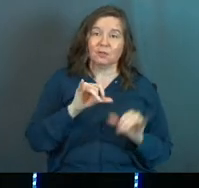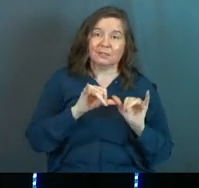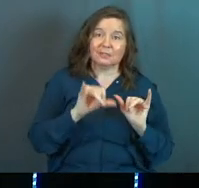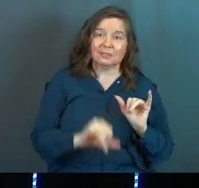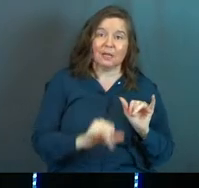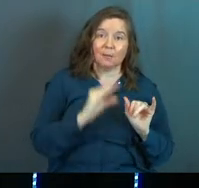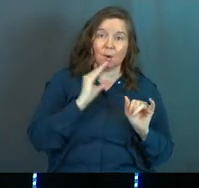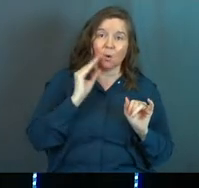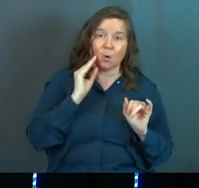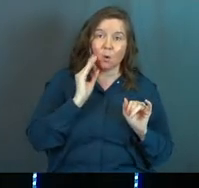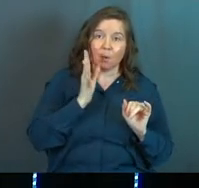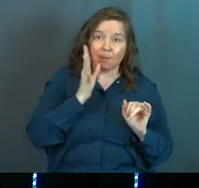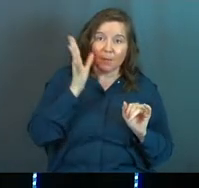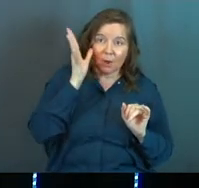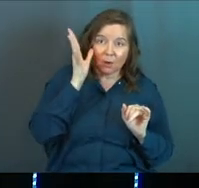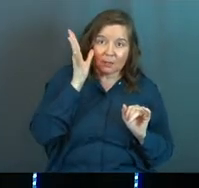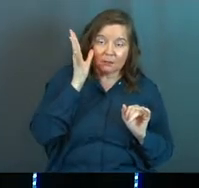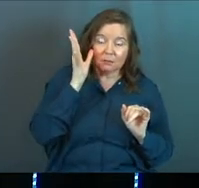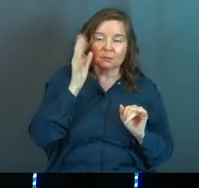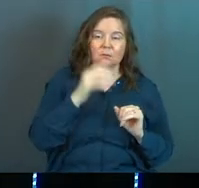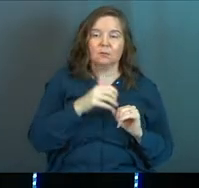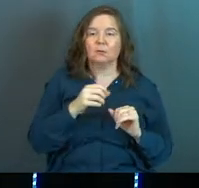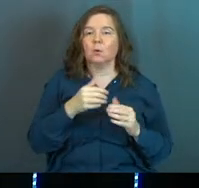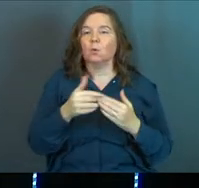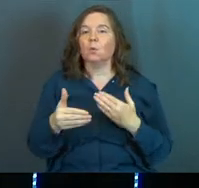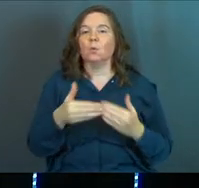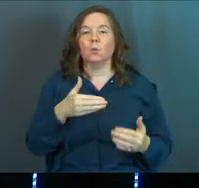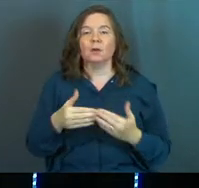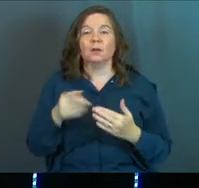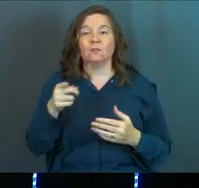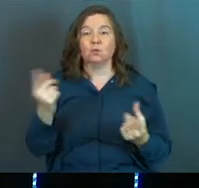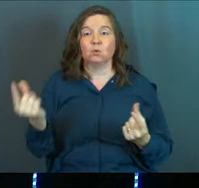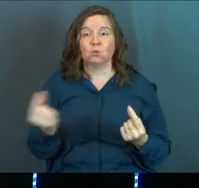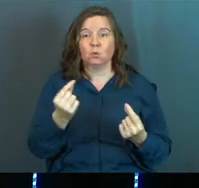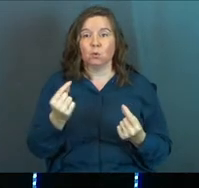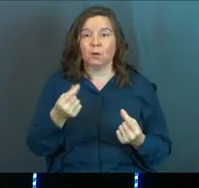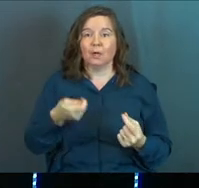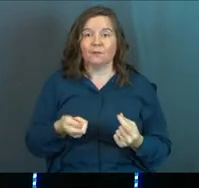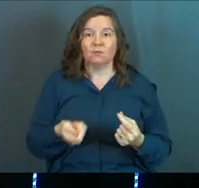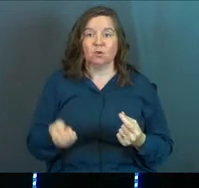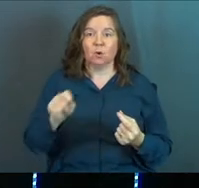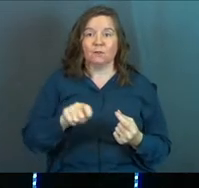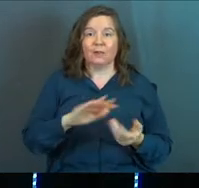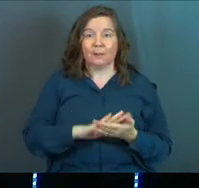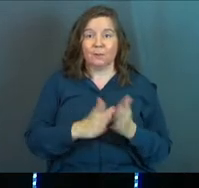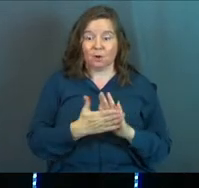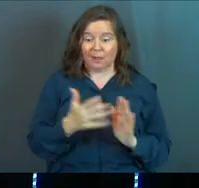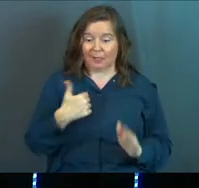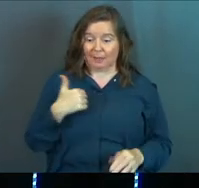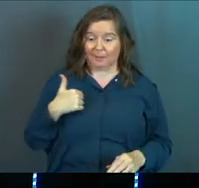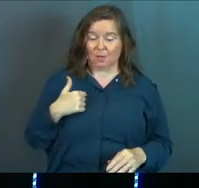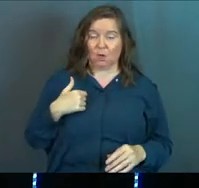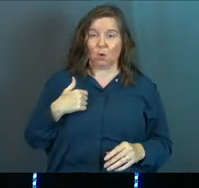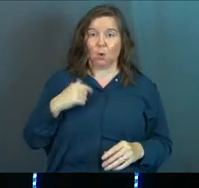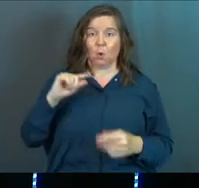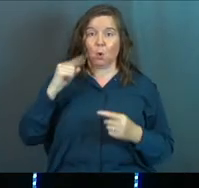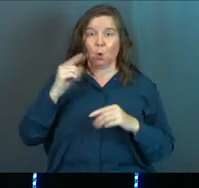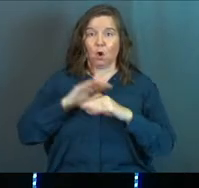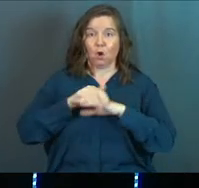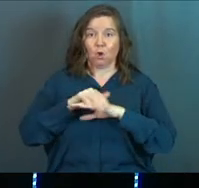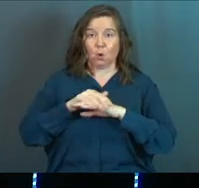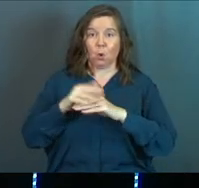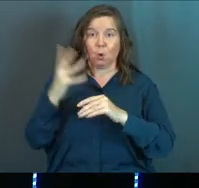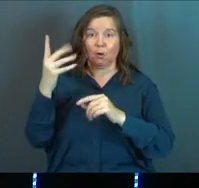a stay-at-home parent, whatever it is that you're doing, you're flipping burgers at McDonald's like I was or detasseling corn for